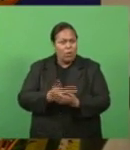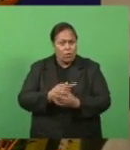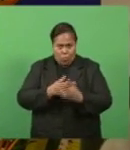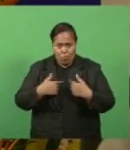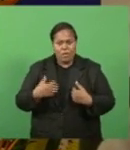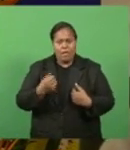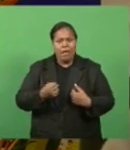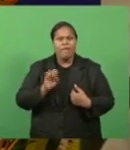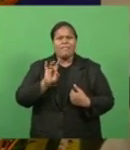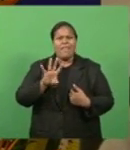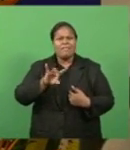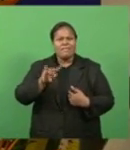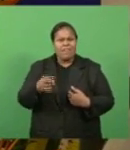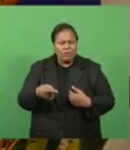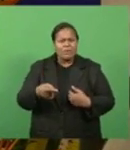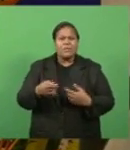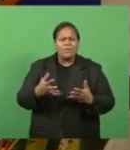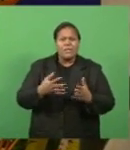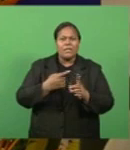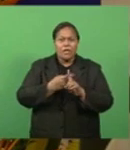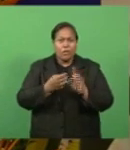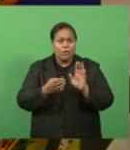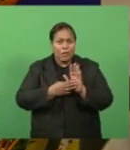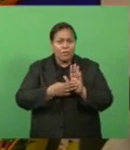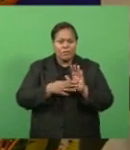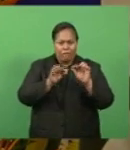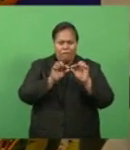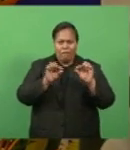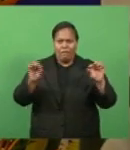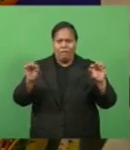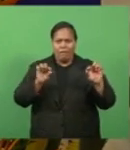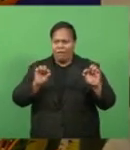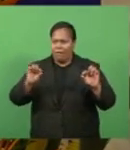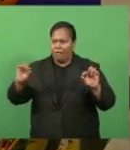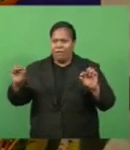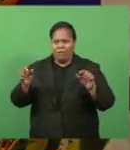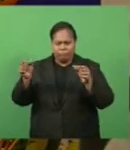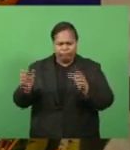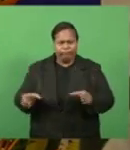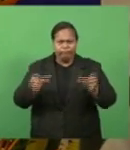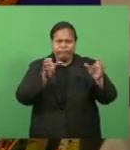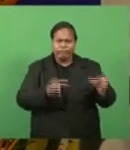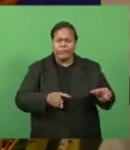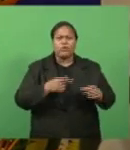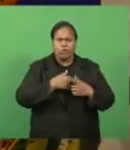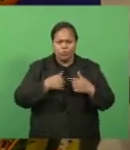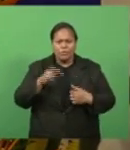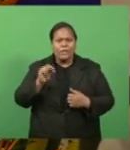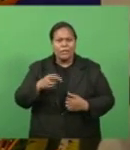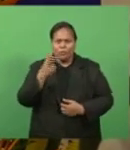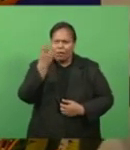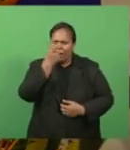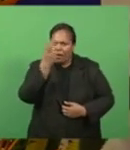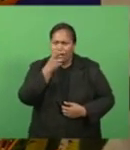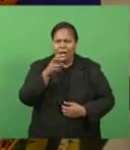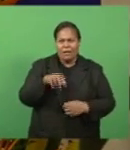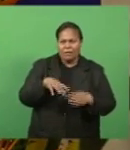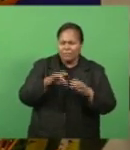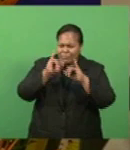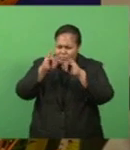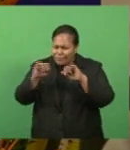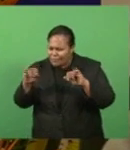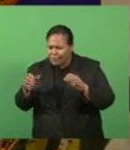,000 kilometres of overhead power network, which we need to inspect, carry out the necessary repairs,